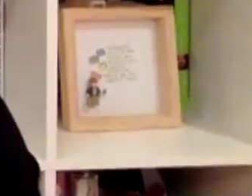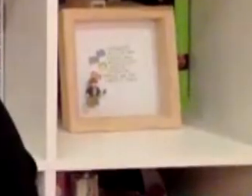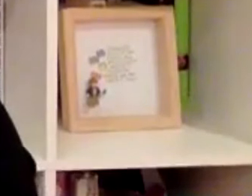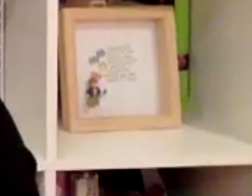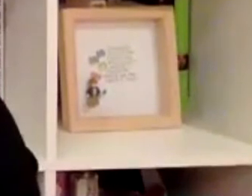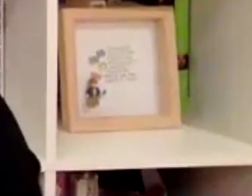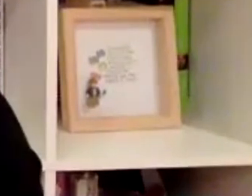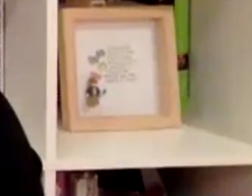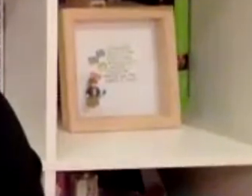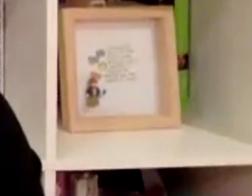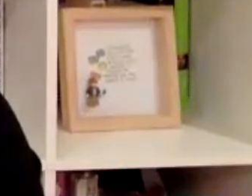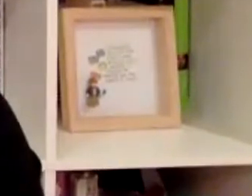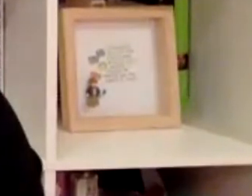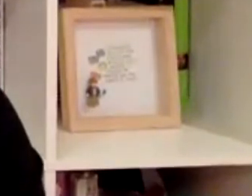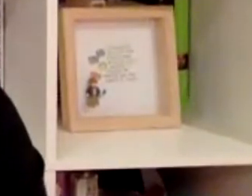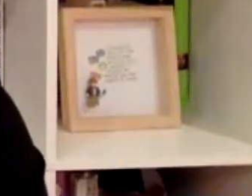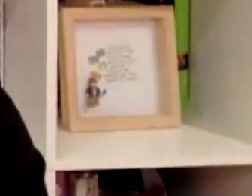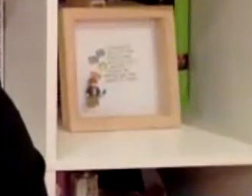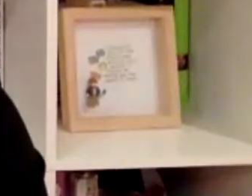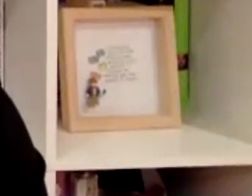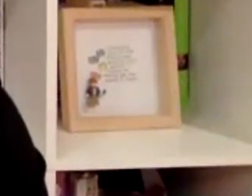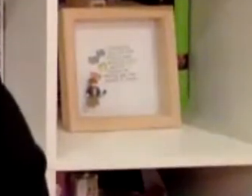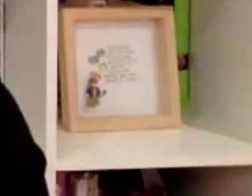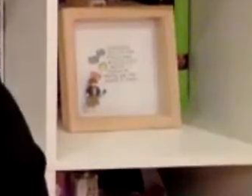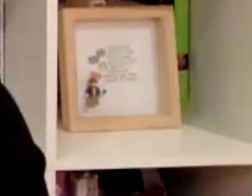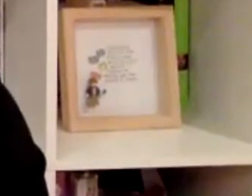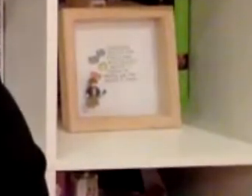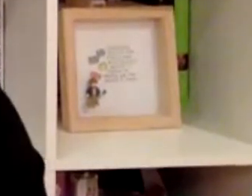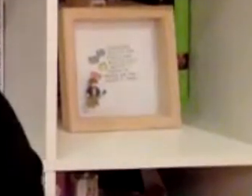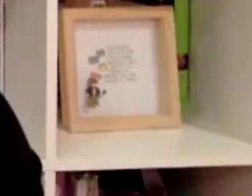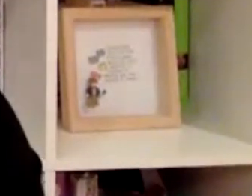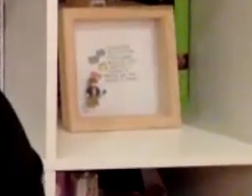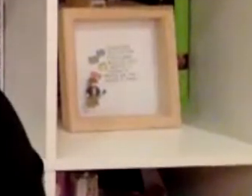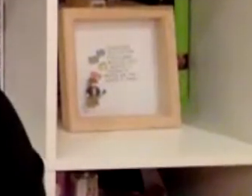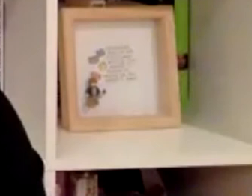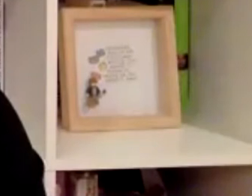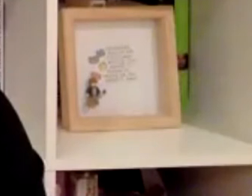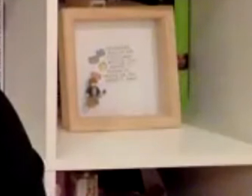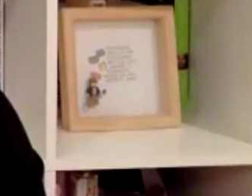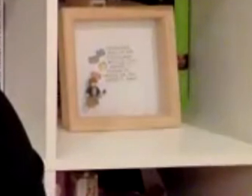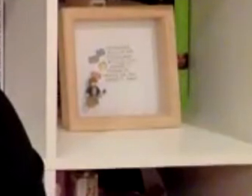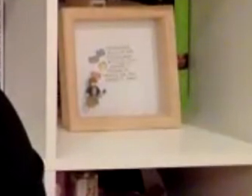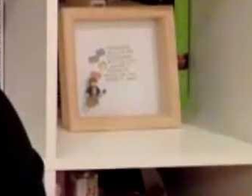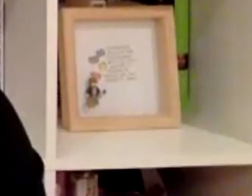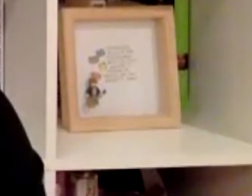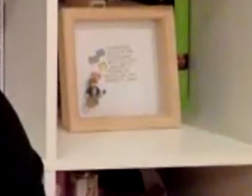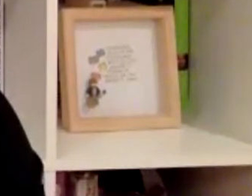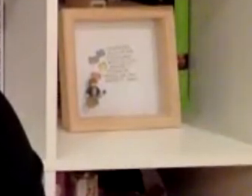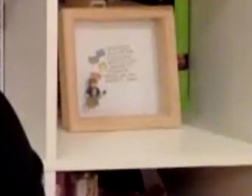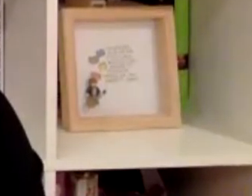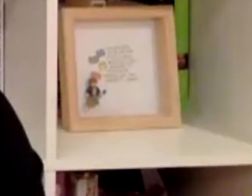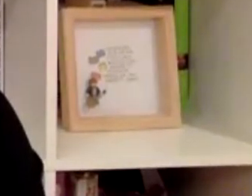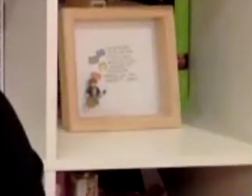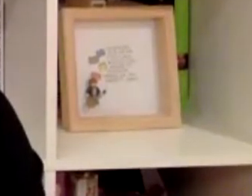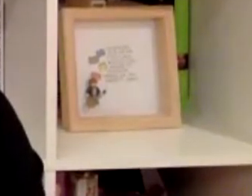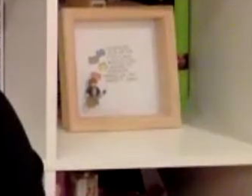they'll provide for for that child and it just didn't feel right you know when when we went and looked around mainstream